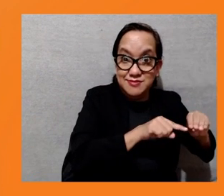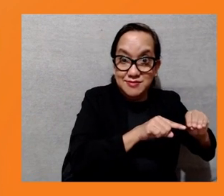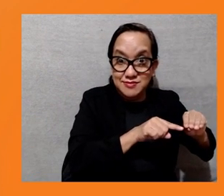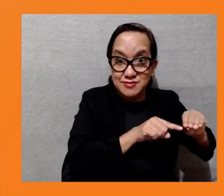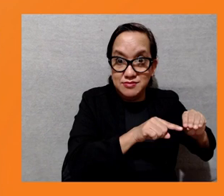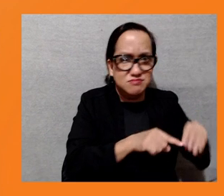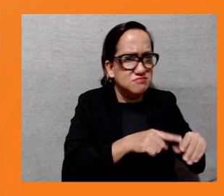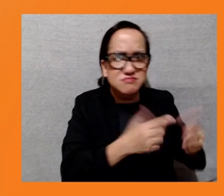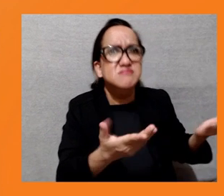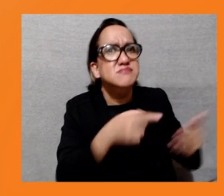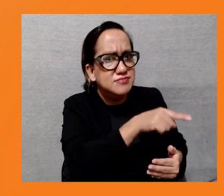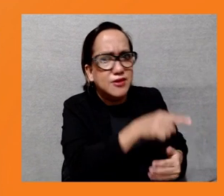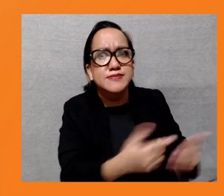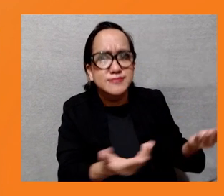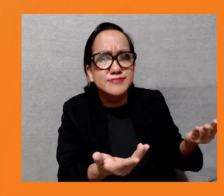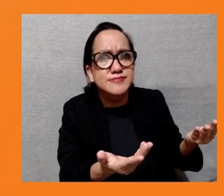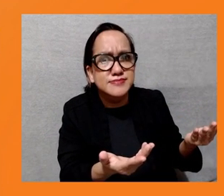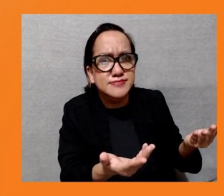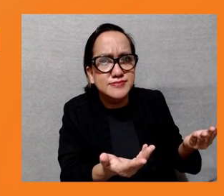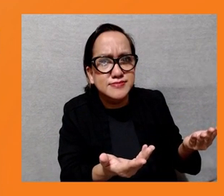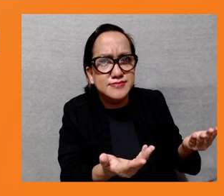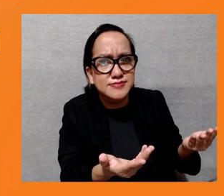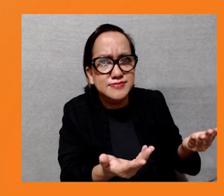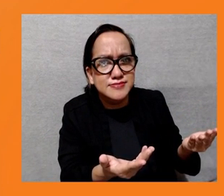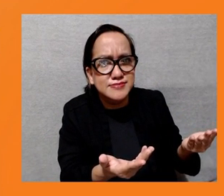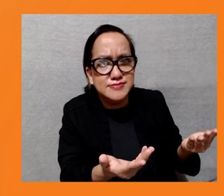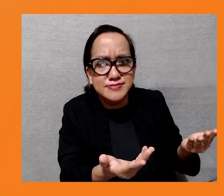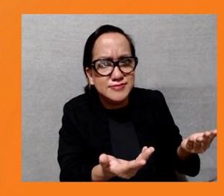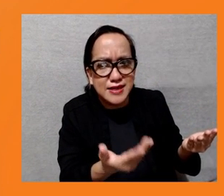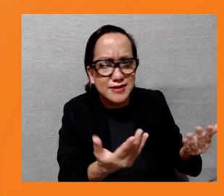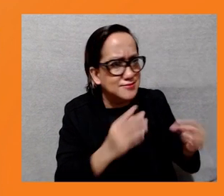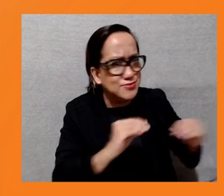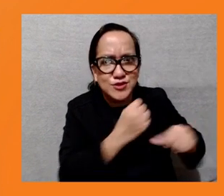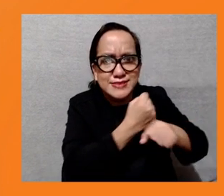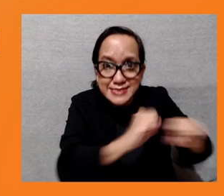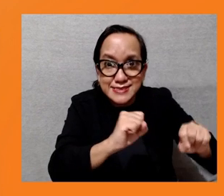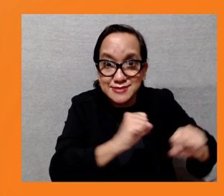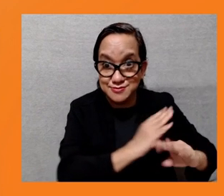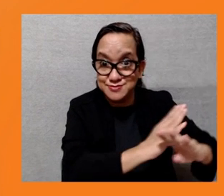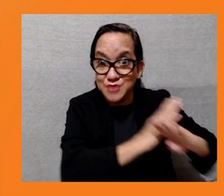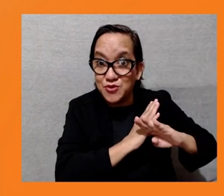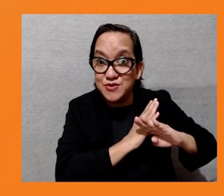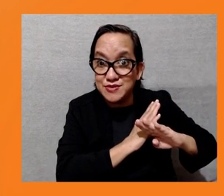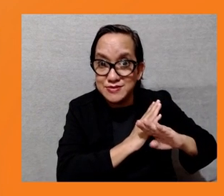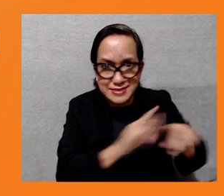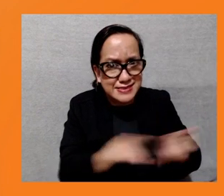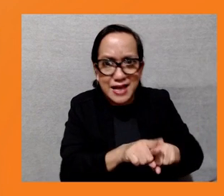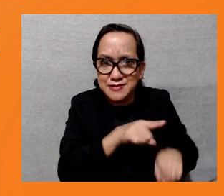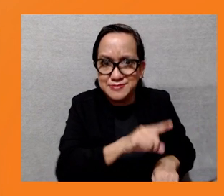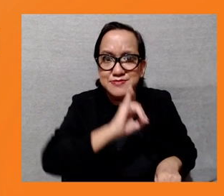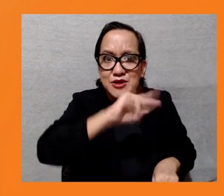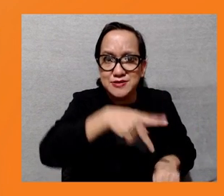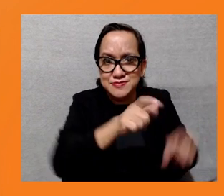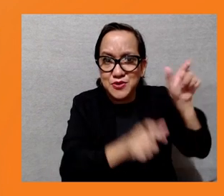provision of safeguard policy? And similarly, involuntary resettlement safeguard is to enhance or at least